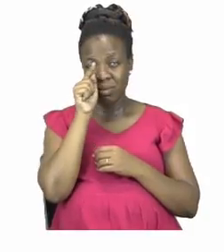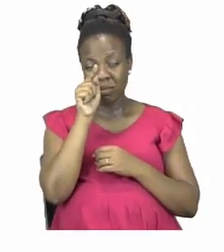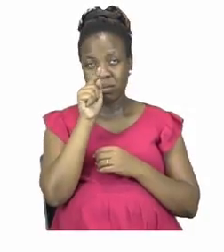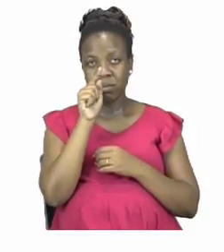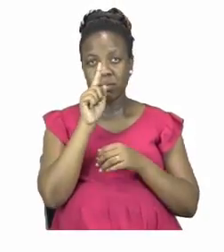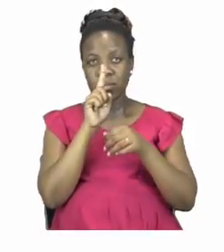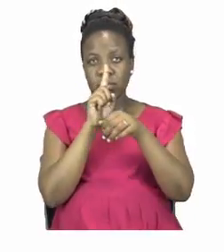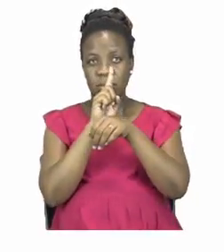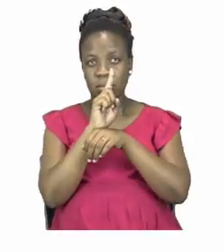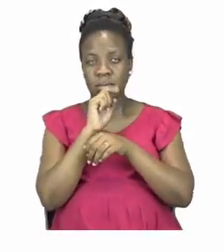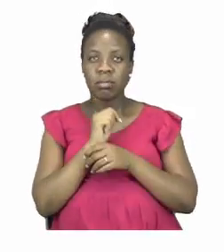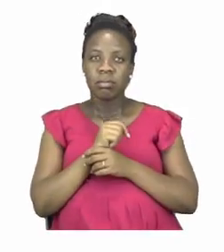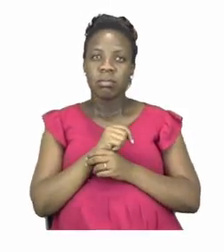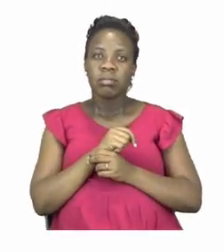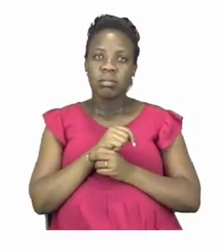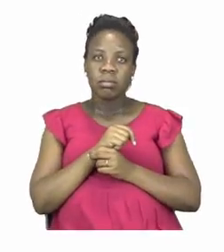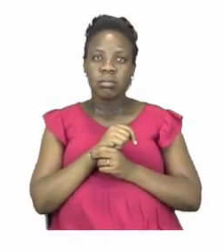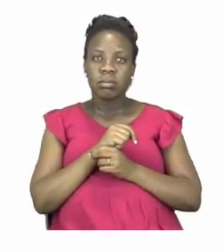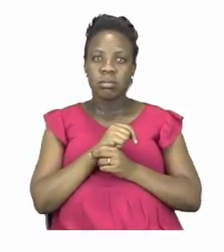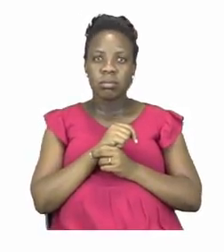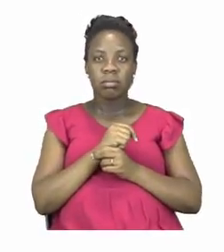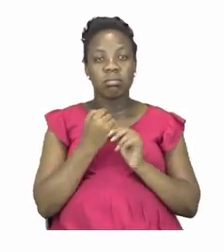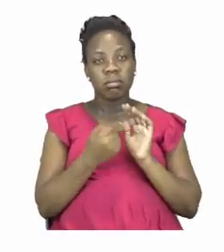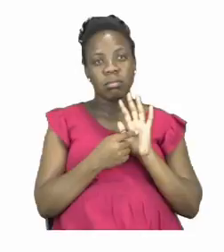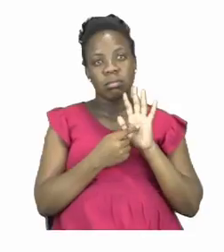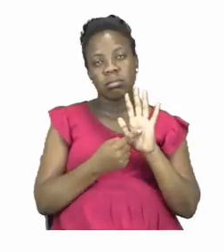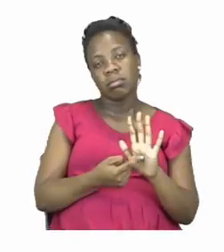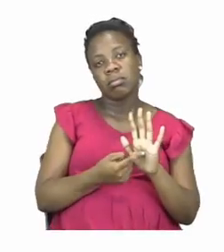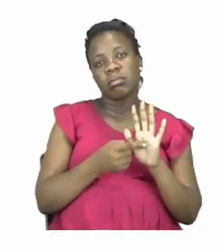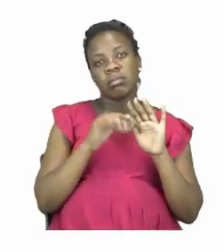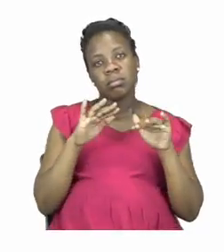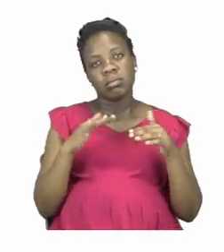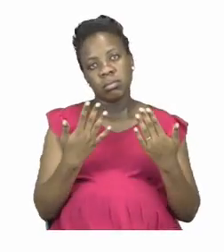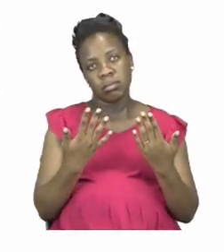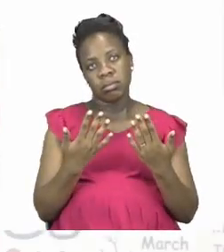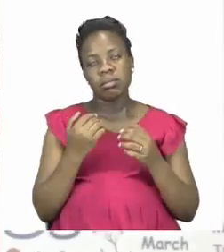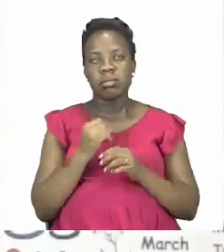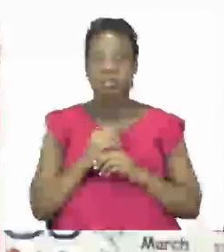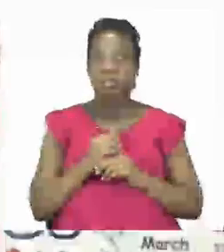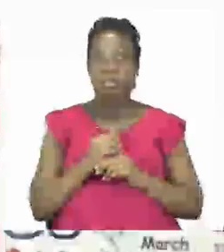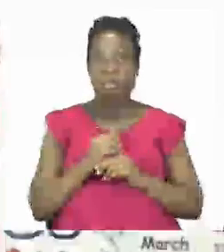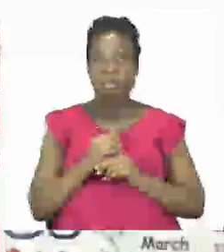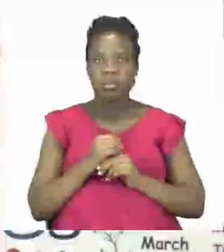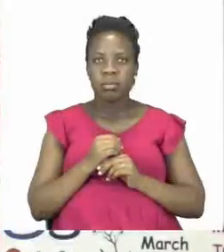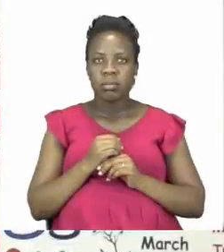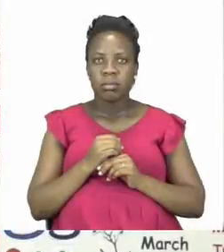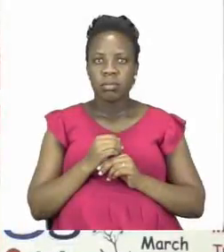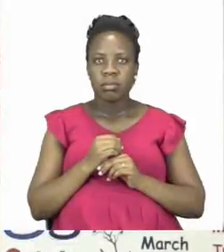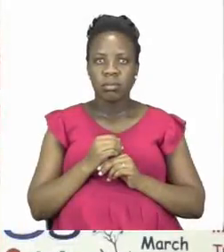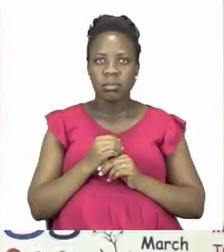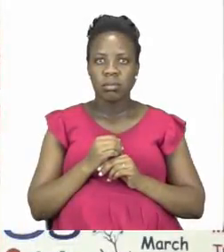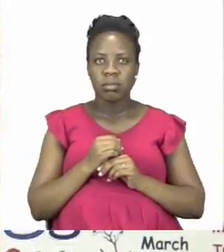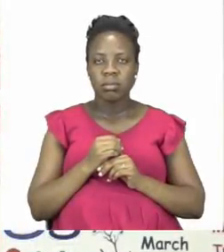Now I copied this one on the board so let's quickly have a look how you have to go ahead completing the others.